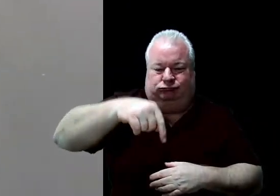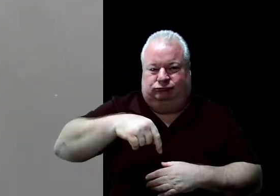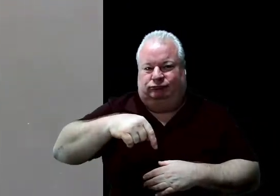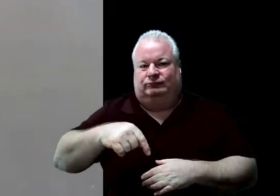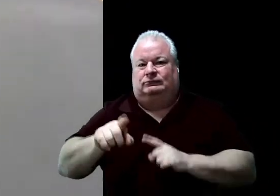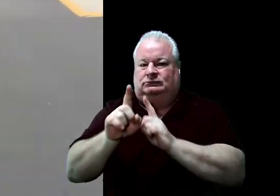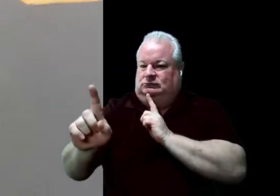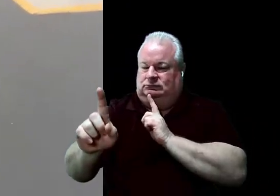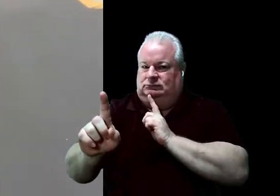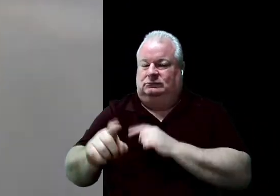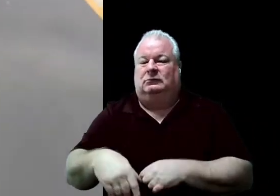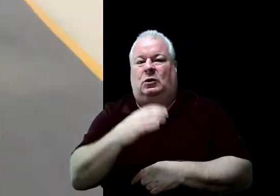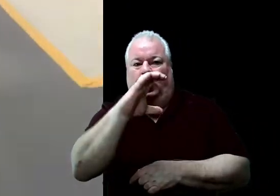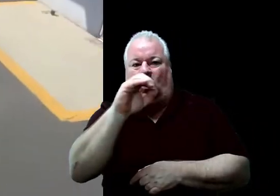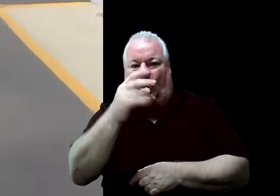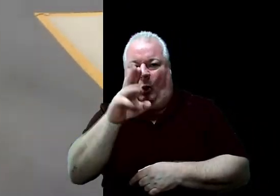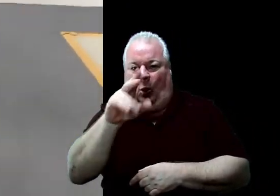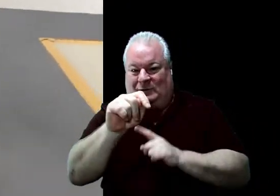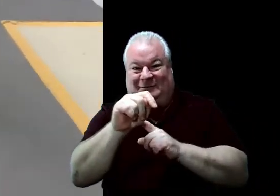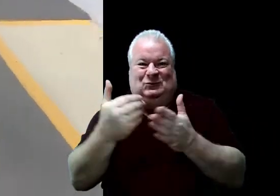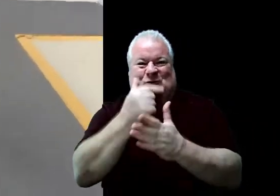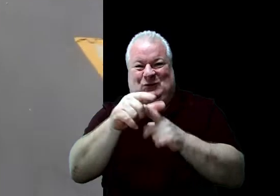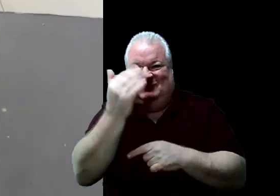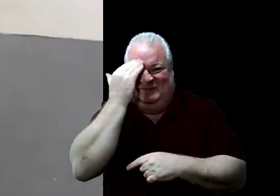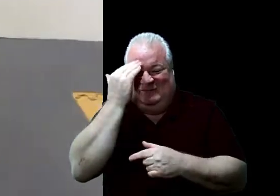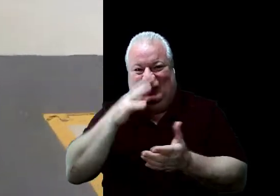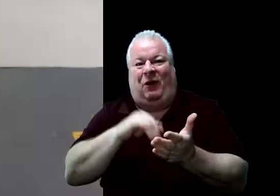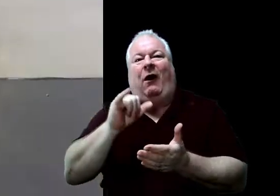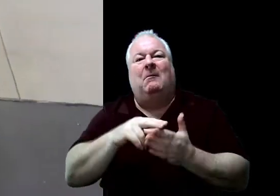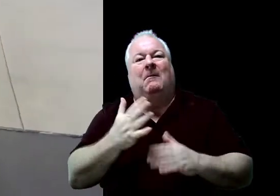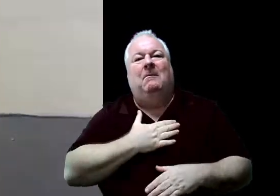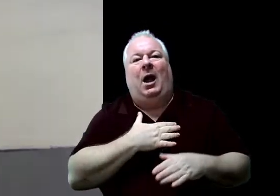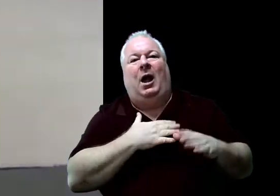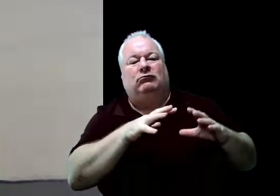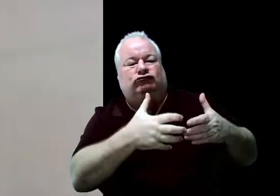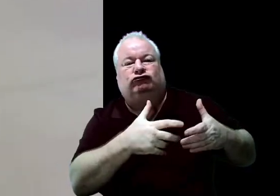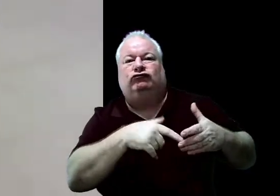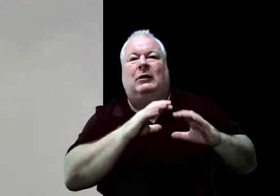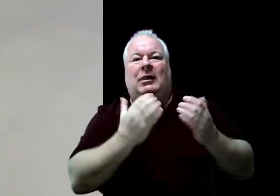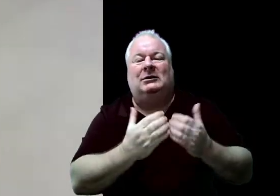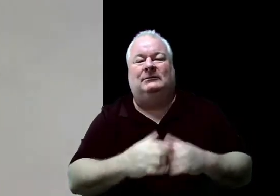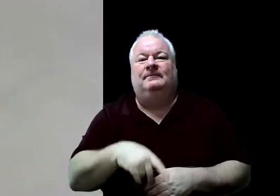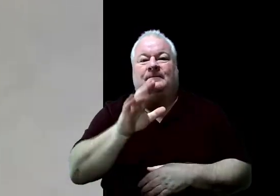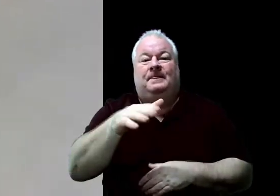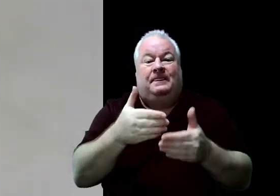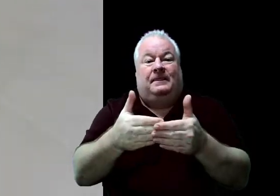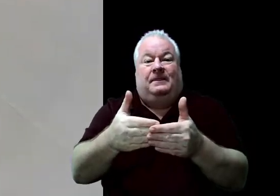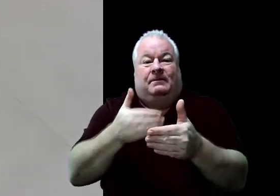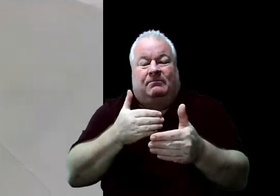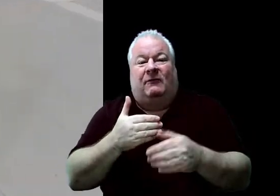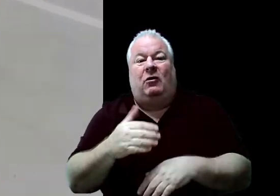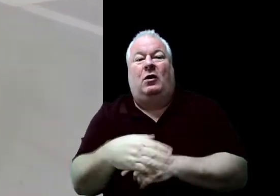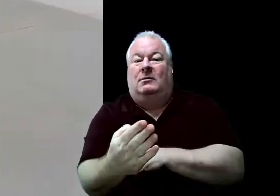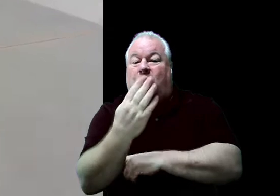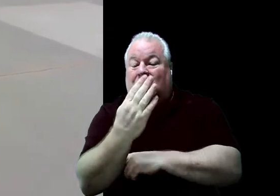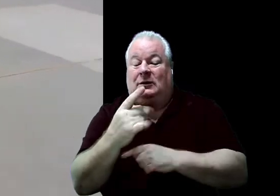Cohort. And of course, I'm sure you all know that before breakfast and before lunch, you will need